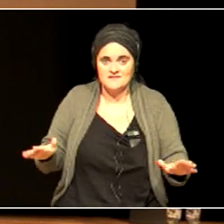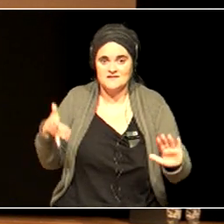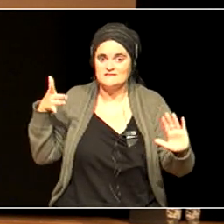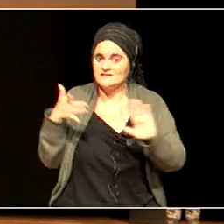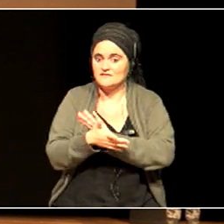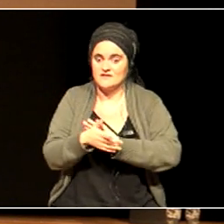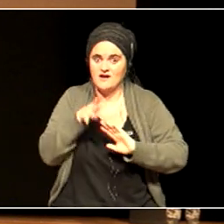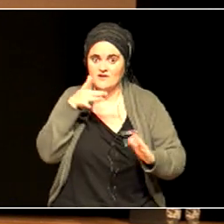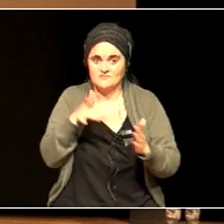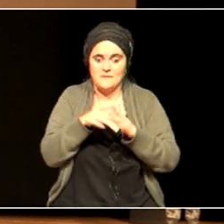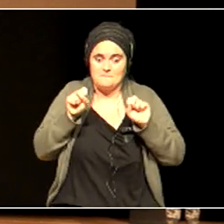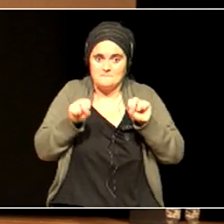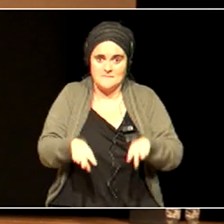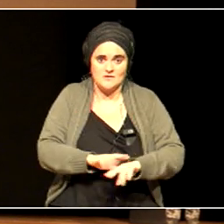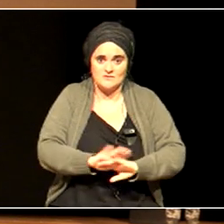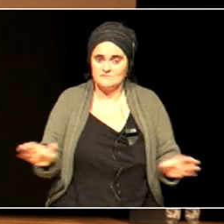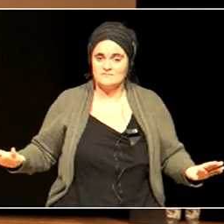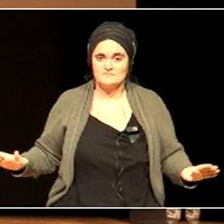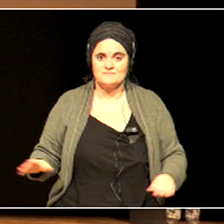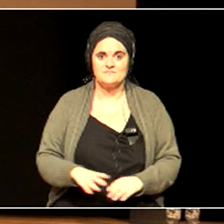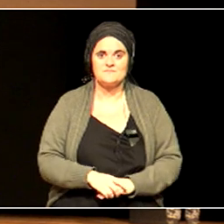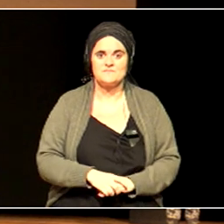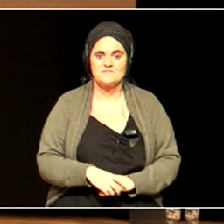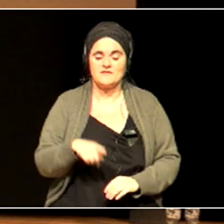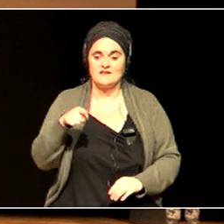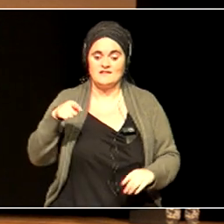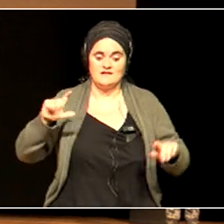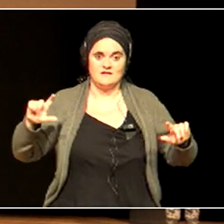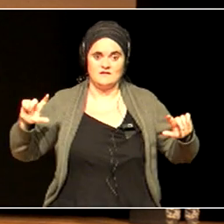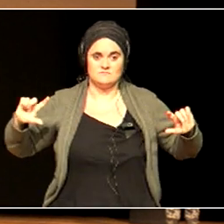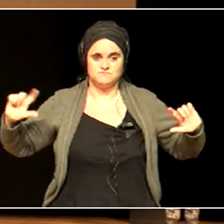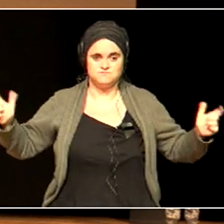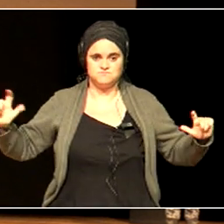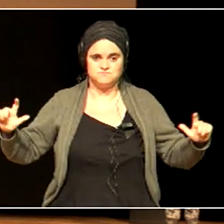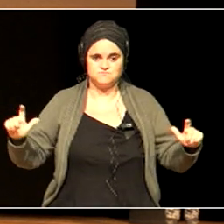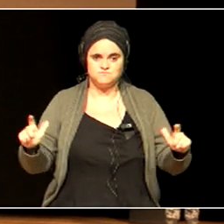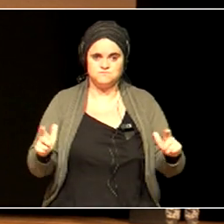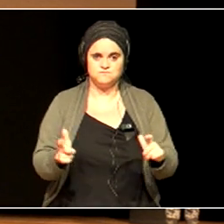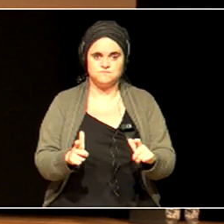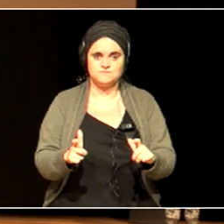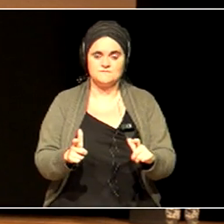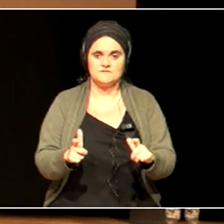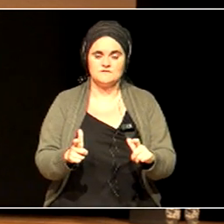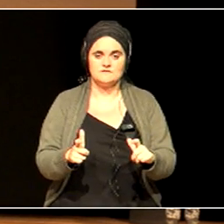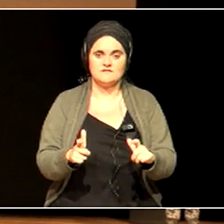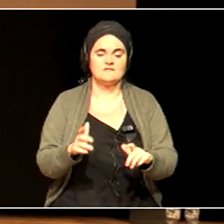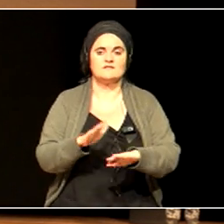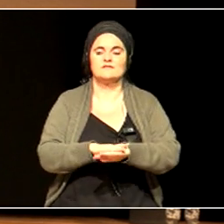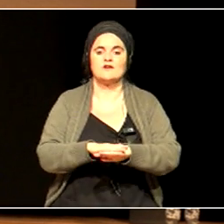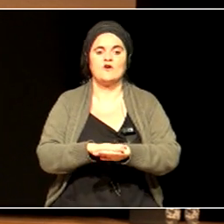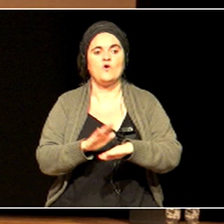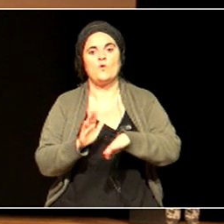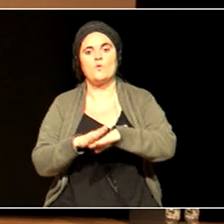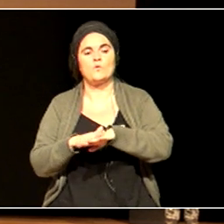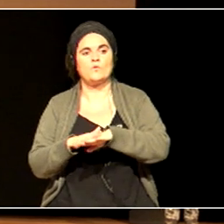This mass extinction is not produced by an ice age, it's produced by the action of